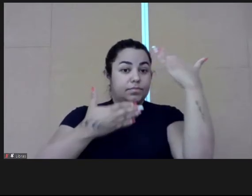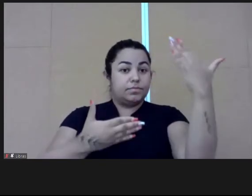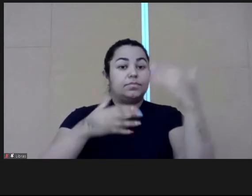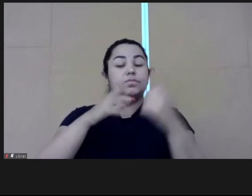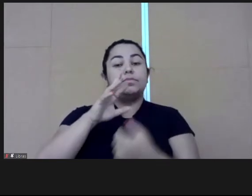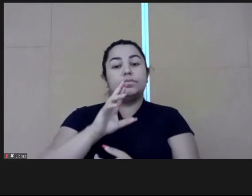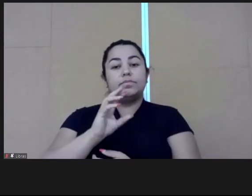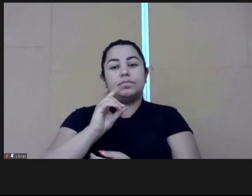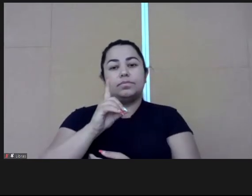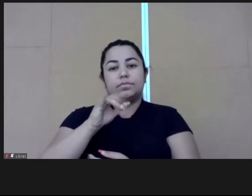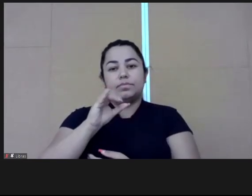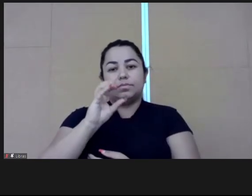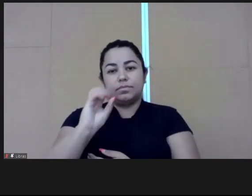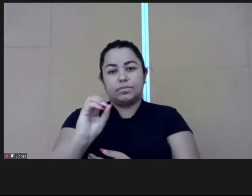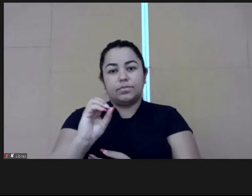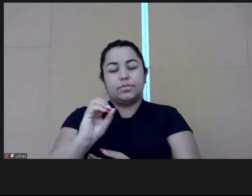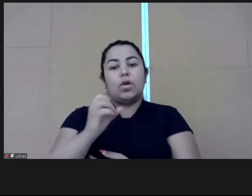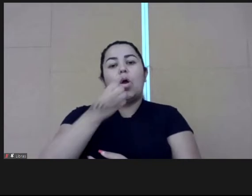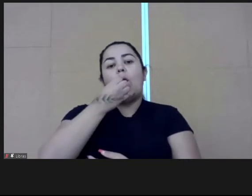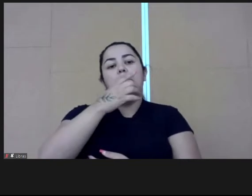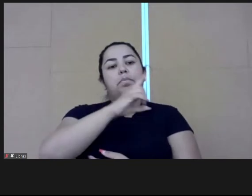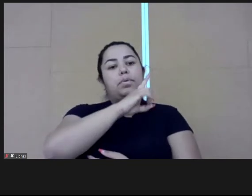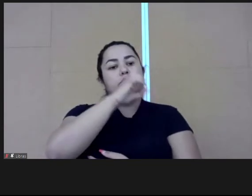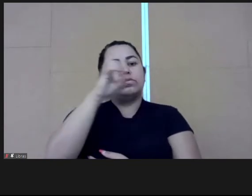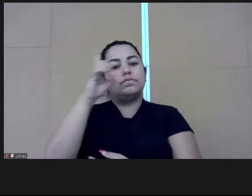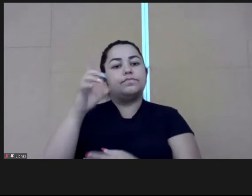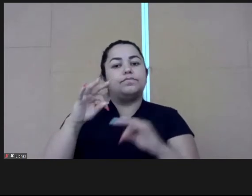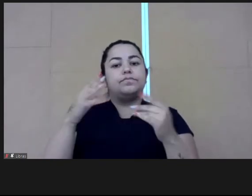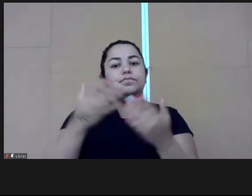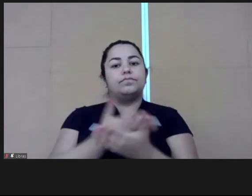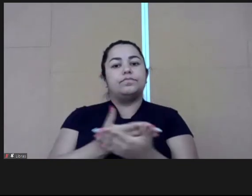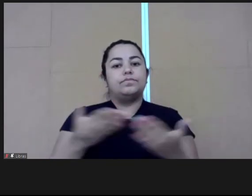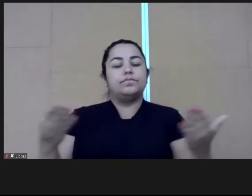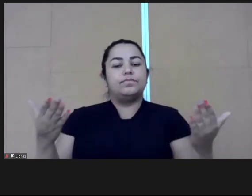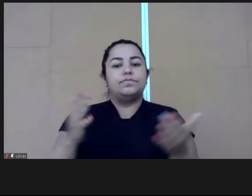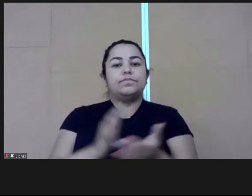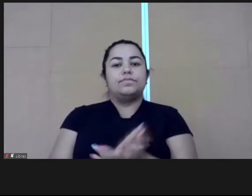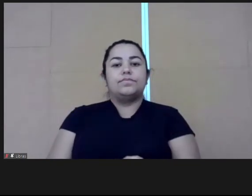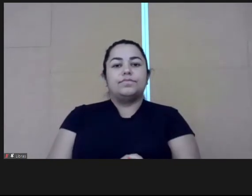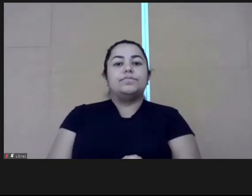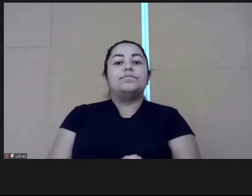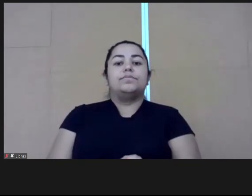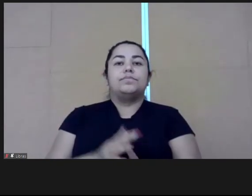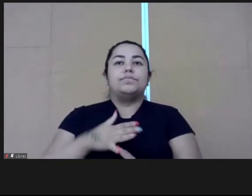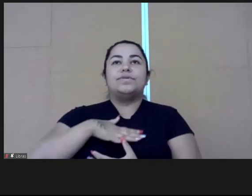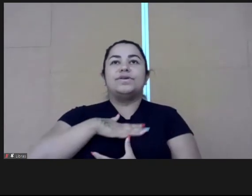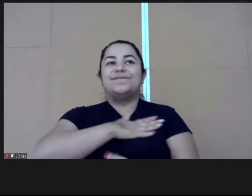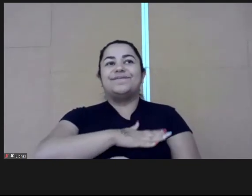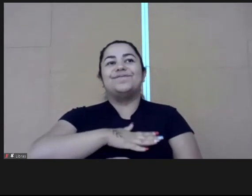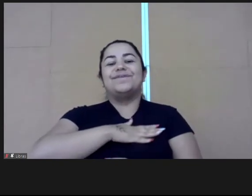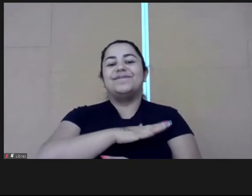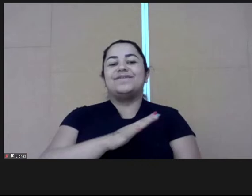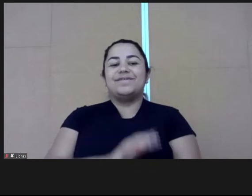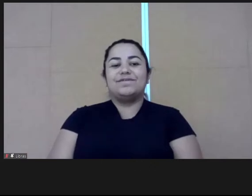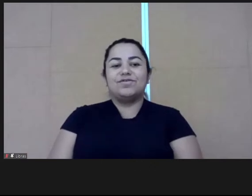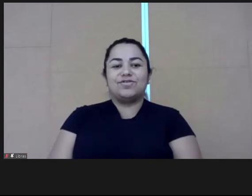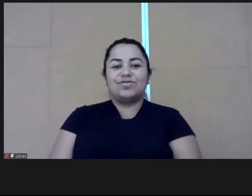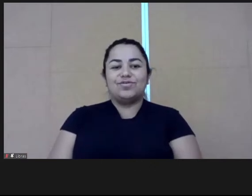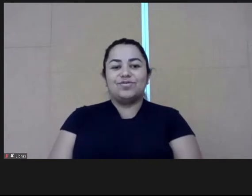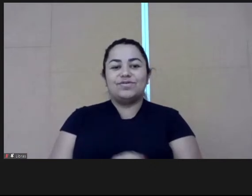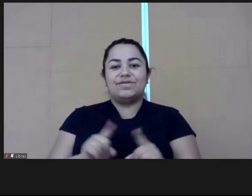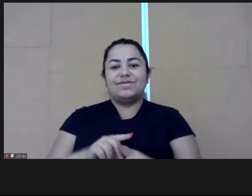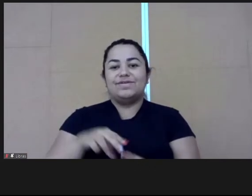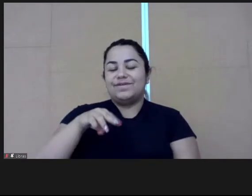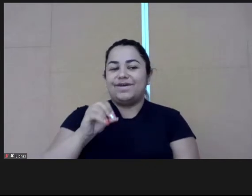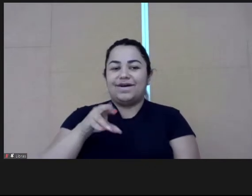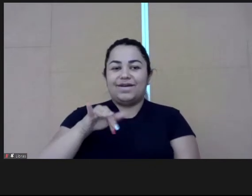Thank you. Thank you, Rodrigo. Good morning, everyone. It is a pleasure to be